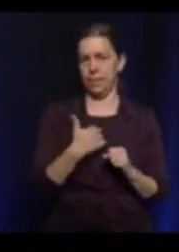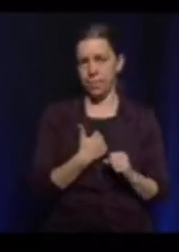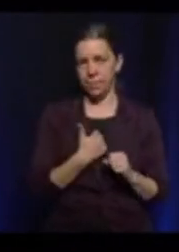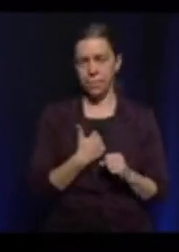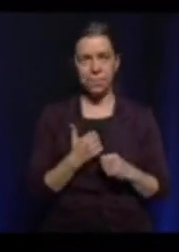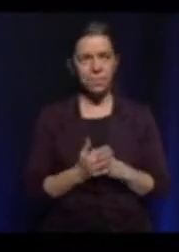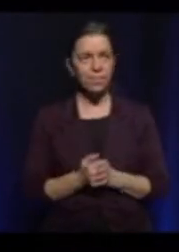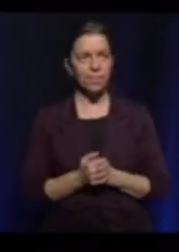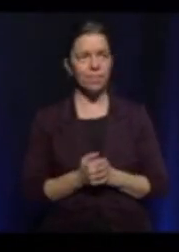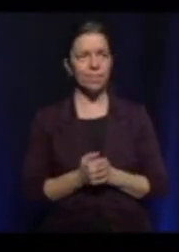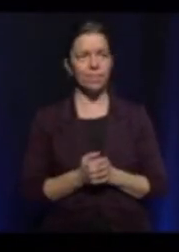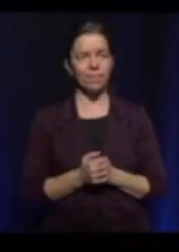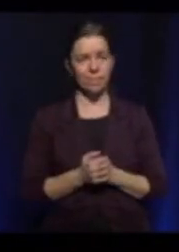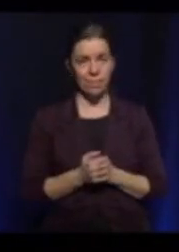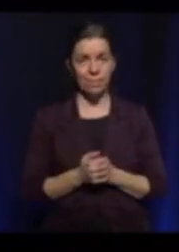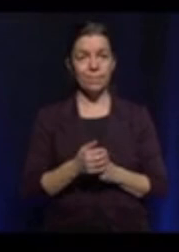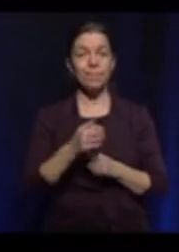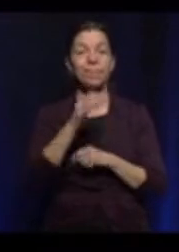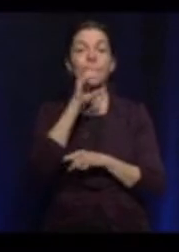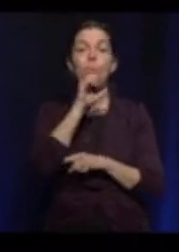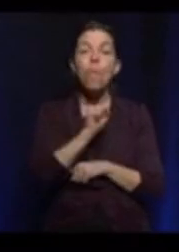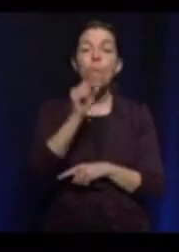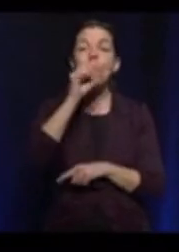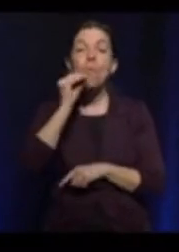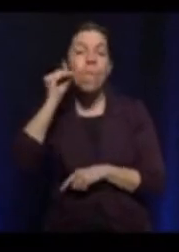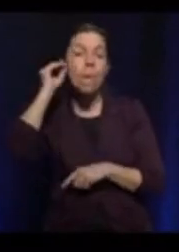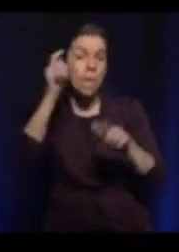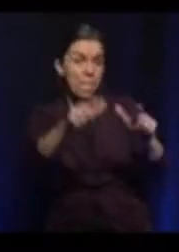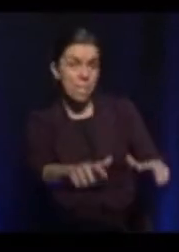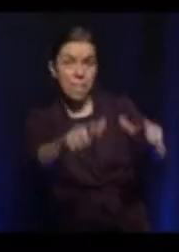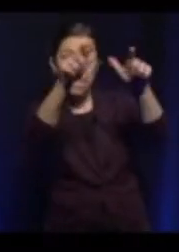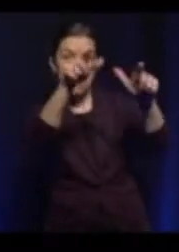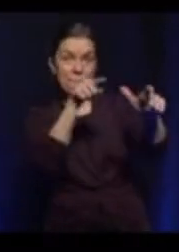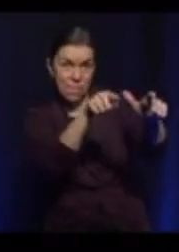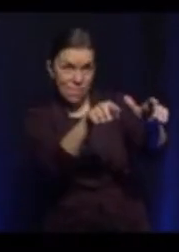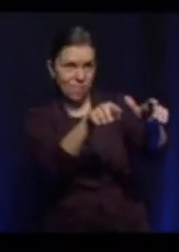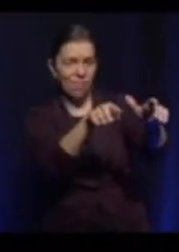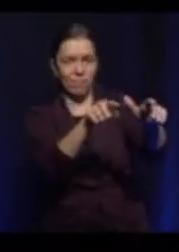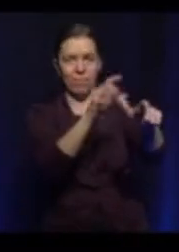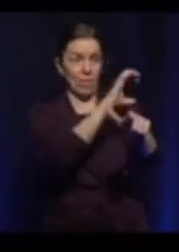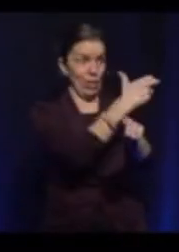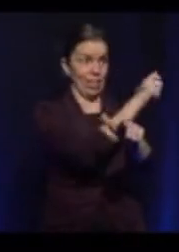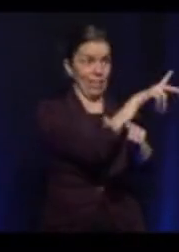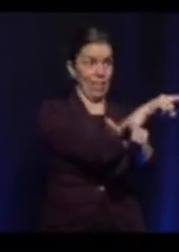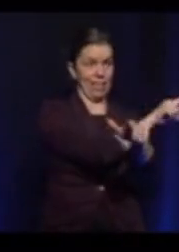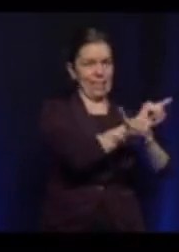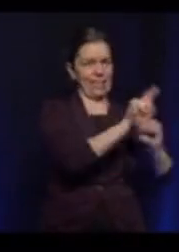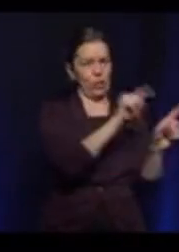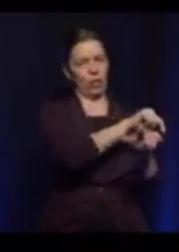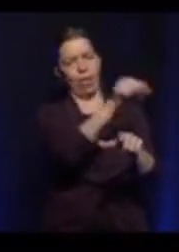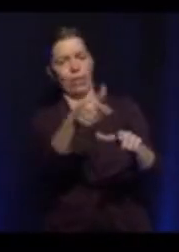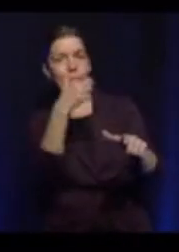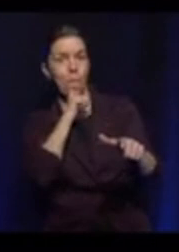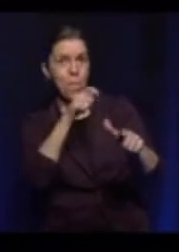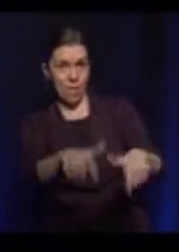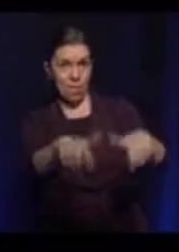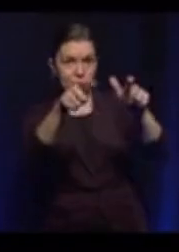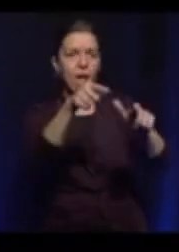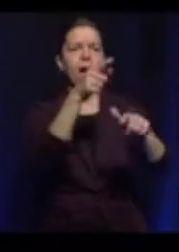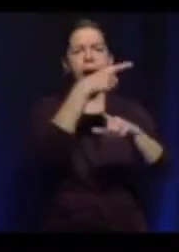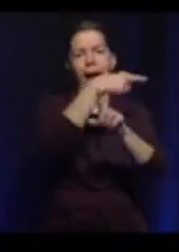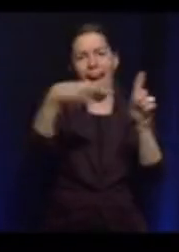homes and we should have finished this week. So it means that we've